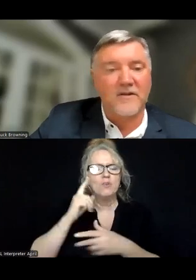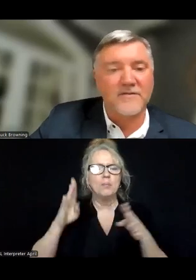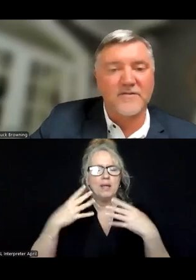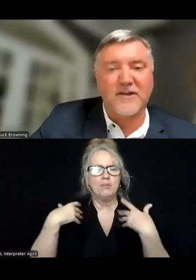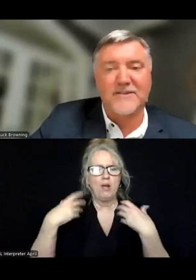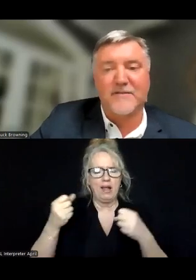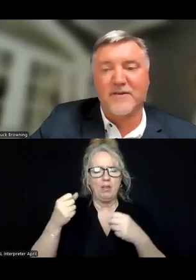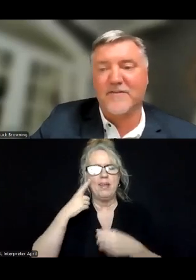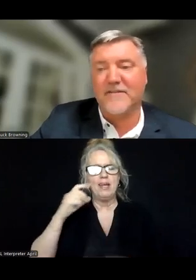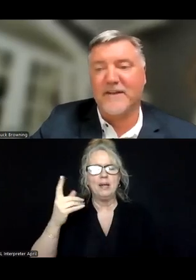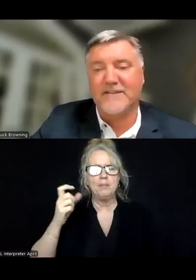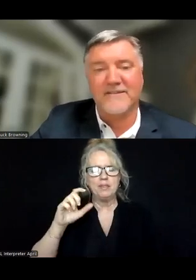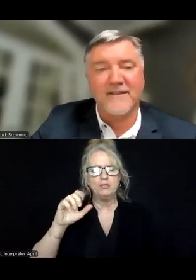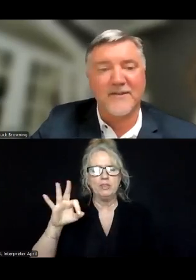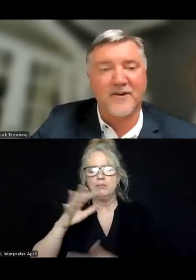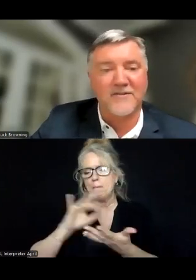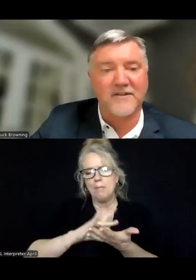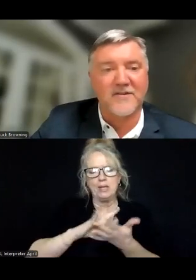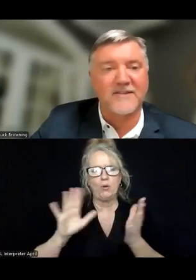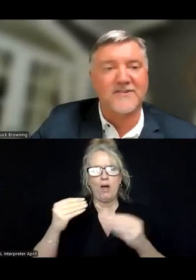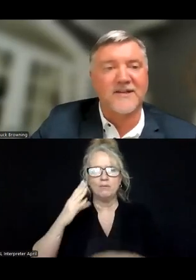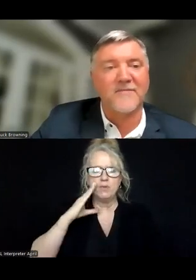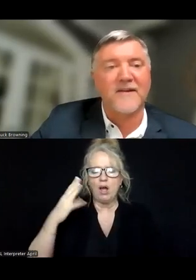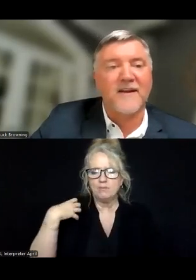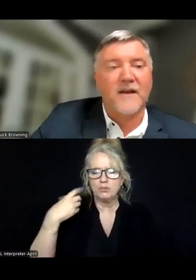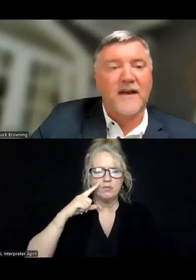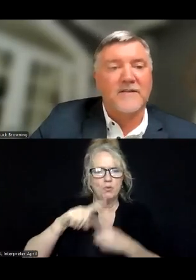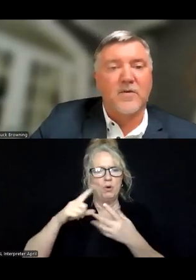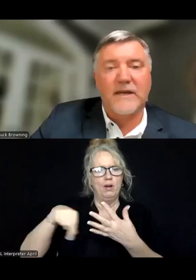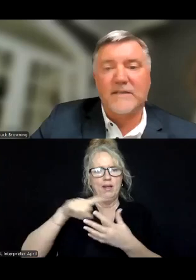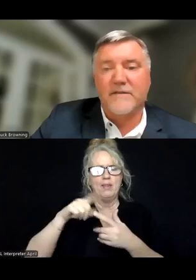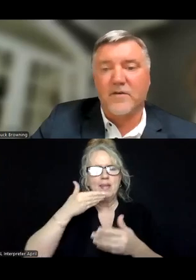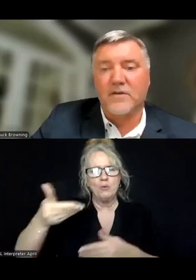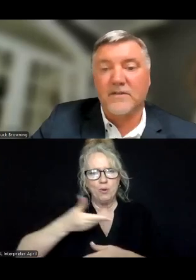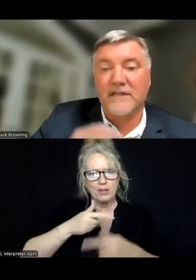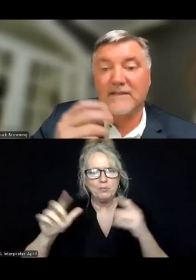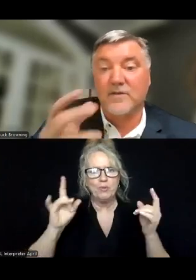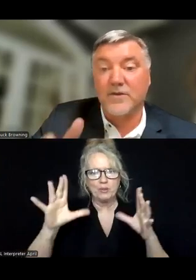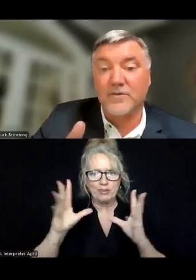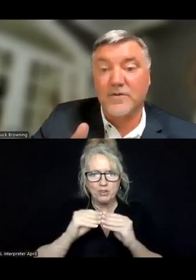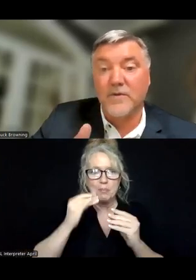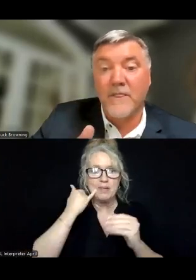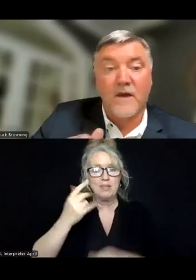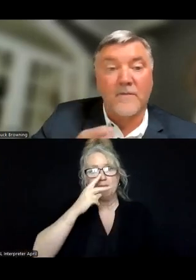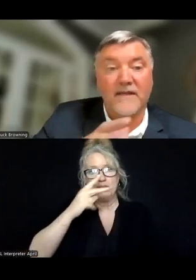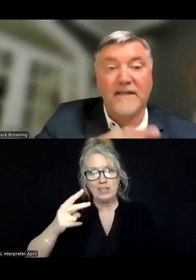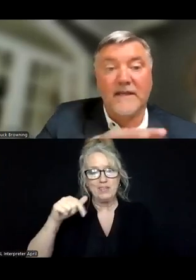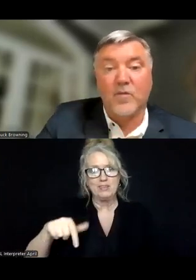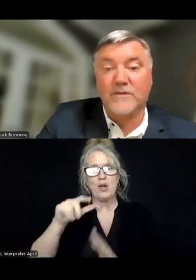the Chief Medical Officer of Strategy for Recovery Innovations, and thank you all to the Crisis Jam. As always, if you're seeing this on YouTube